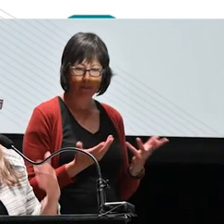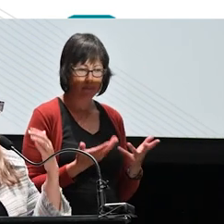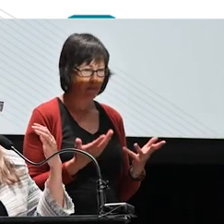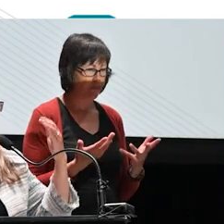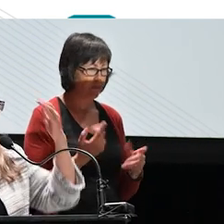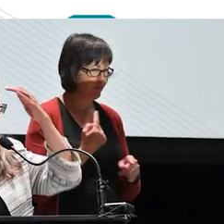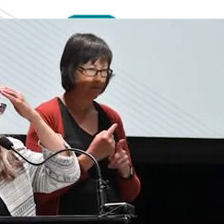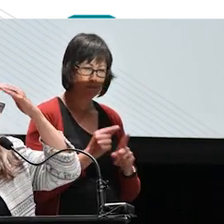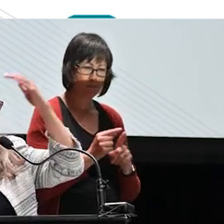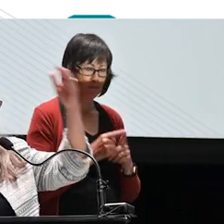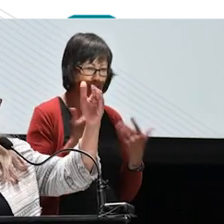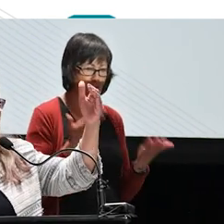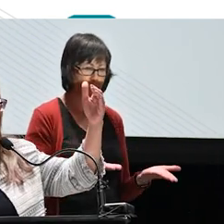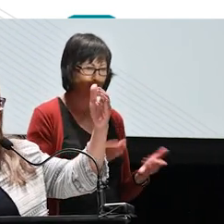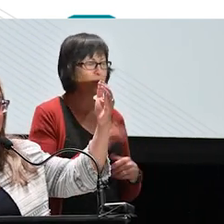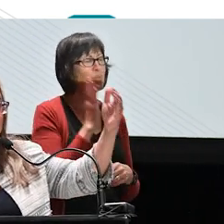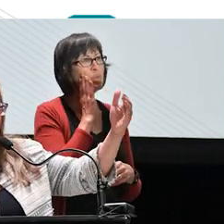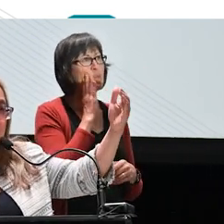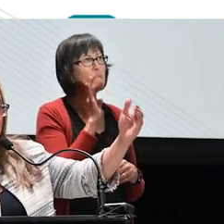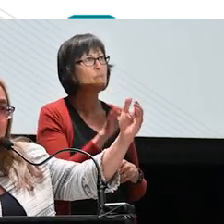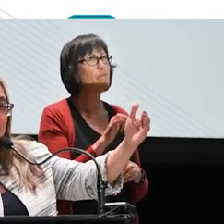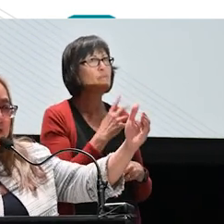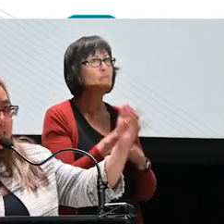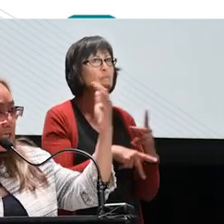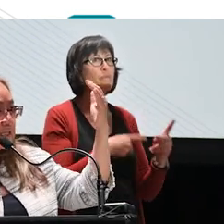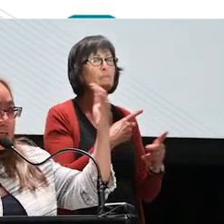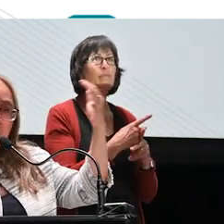right, like, just, you know, it's that kind of,